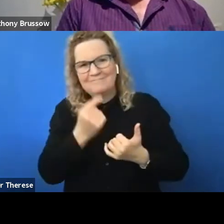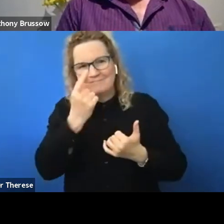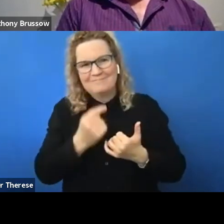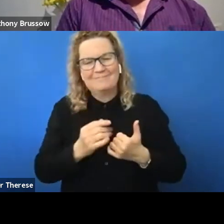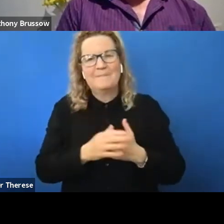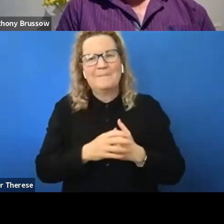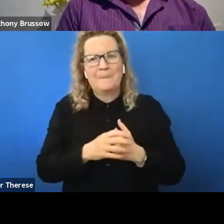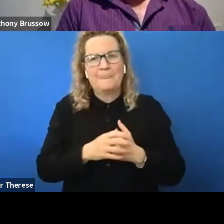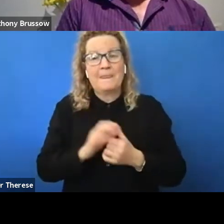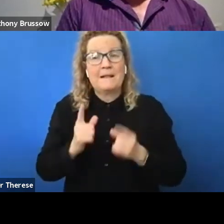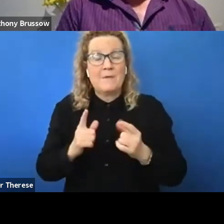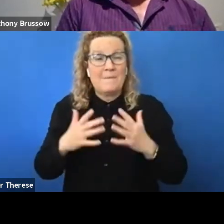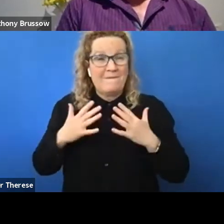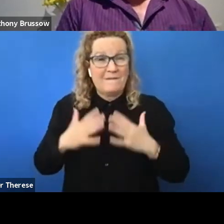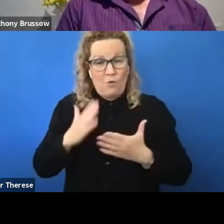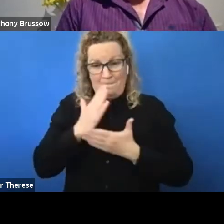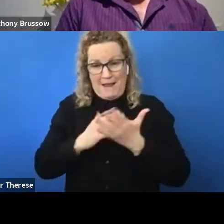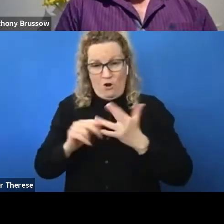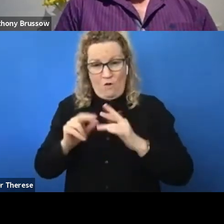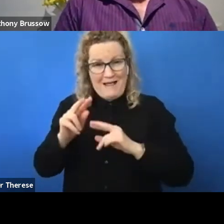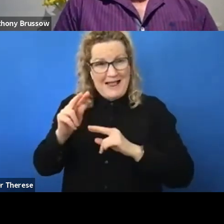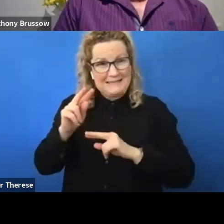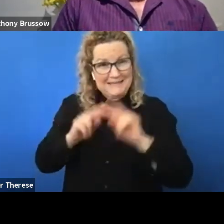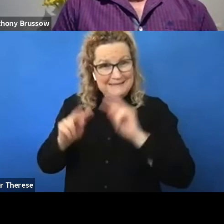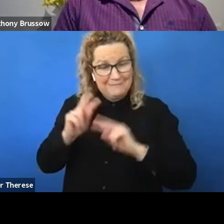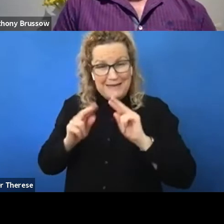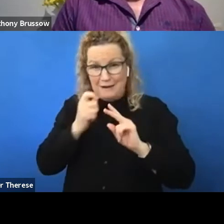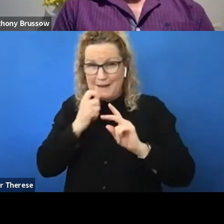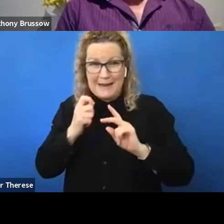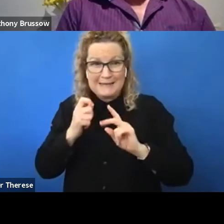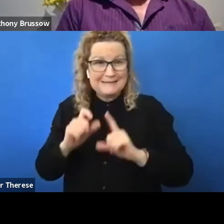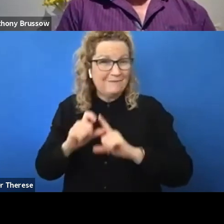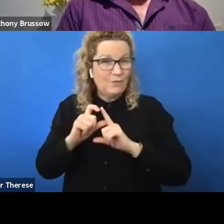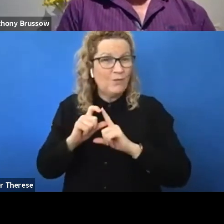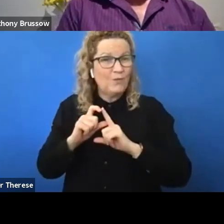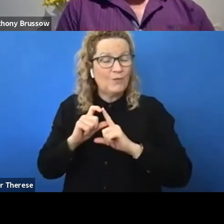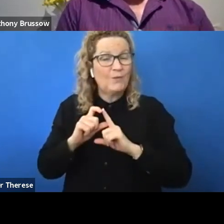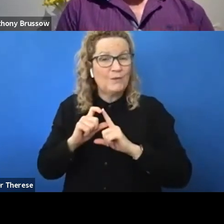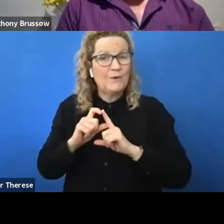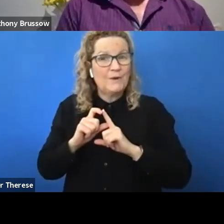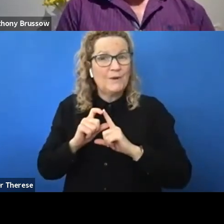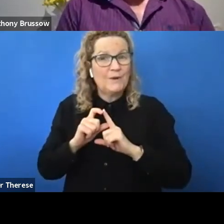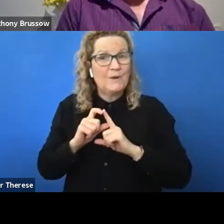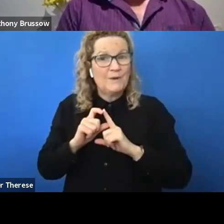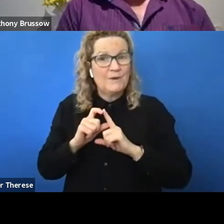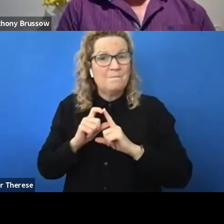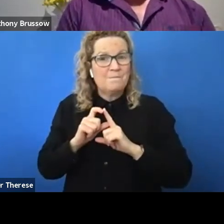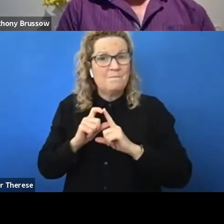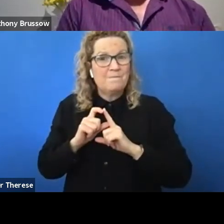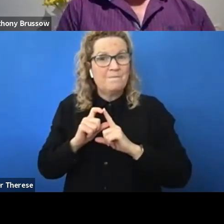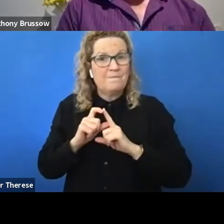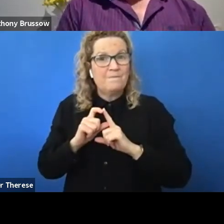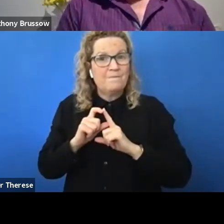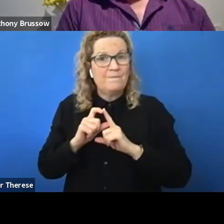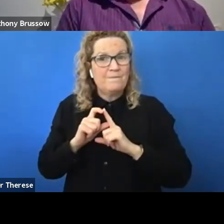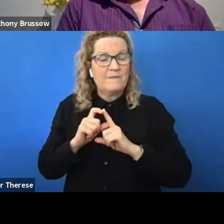assessments and stuff were a little bit difficult. So that could create